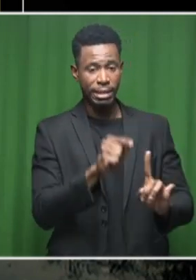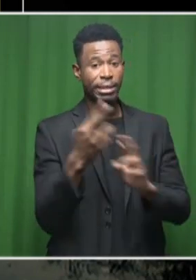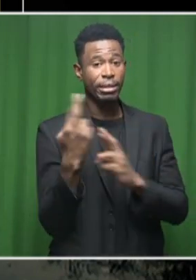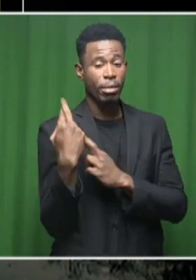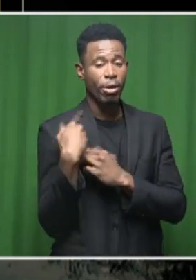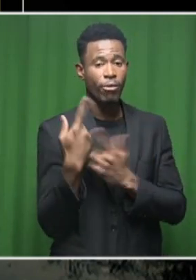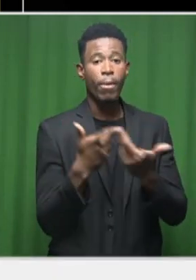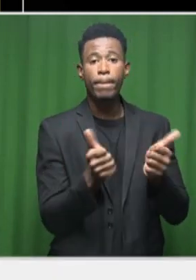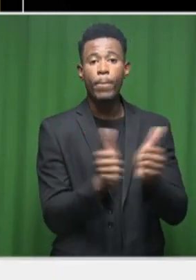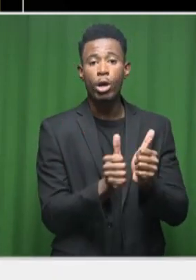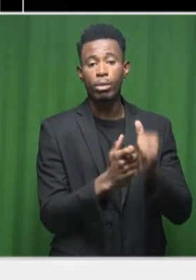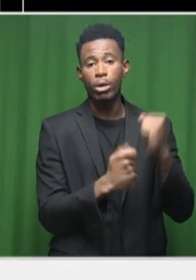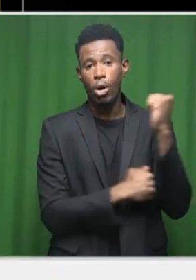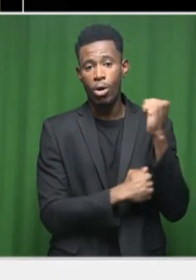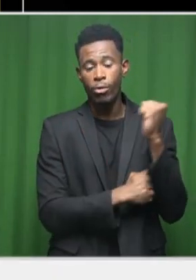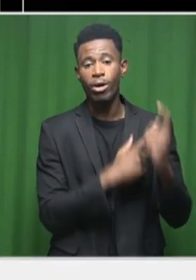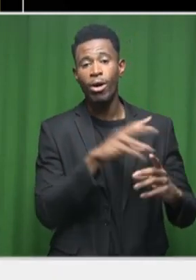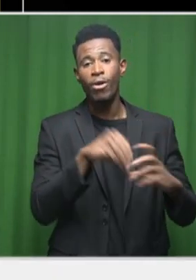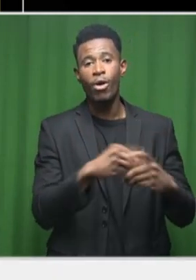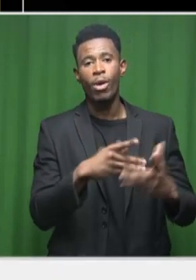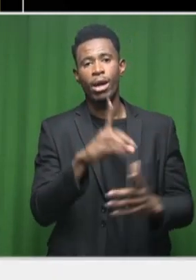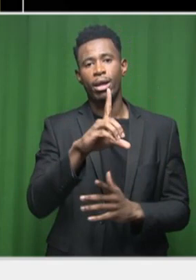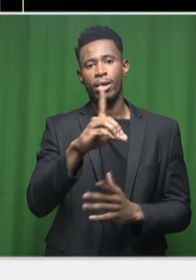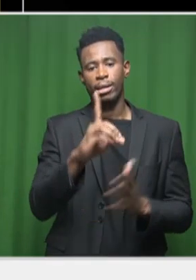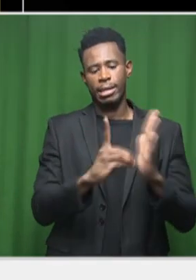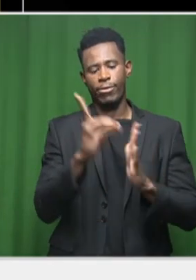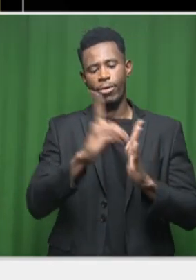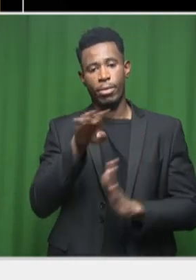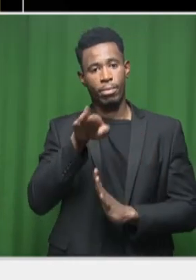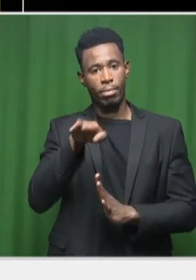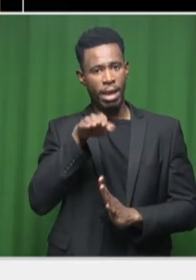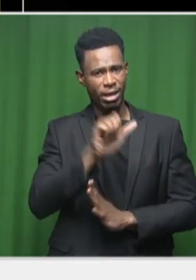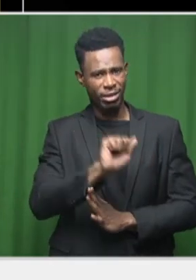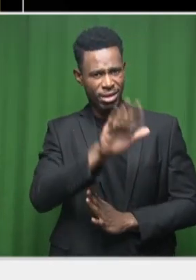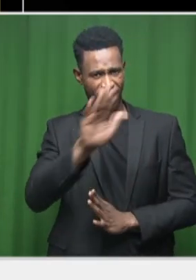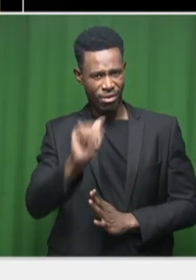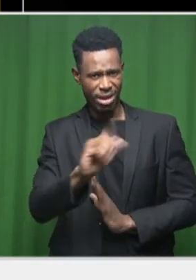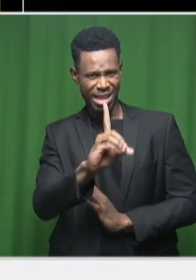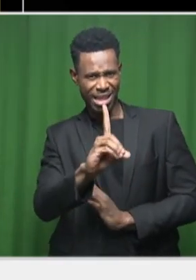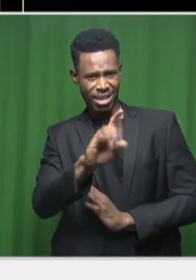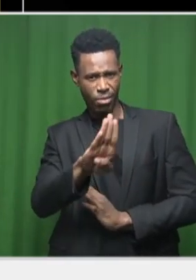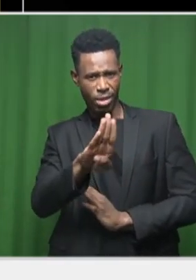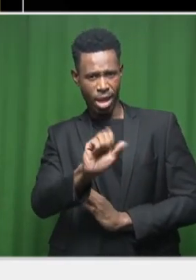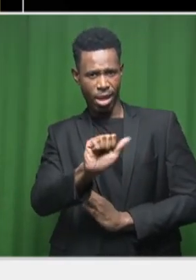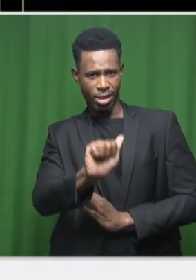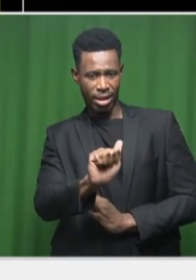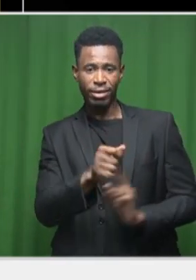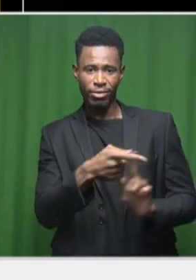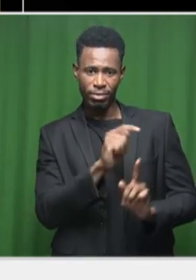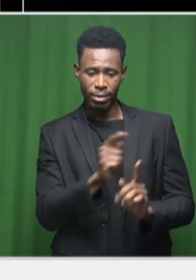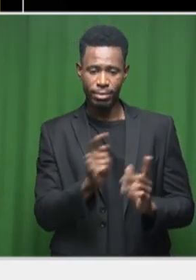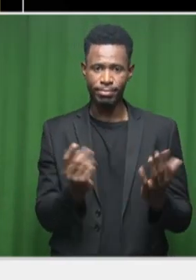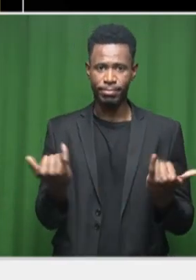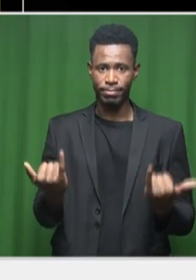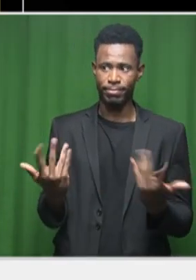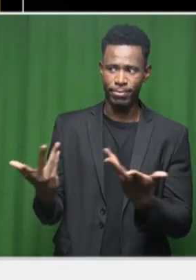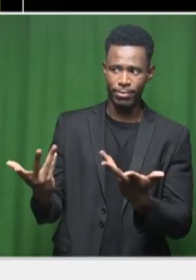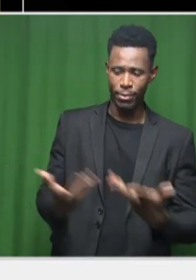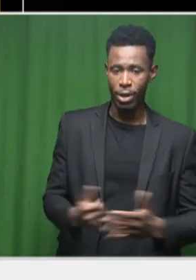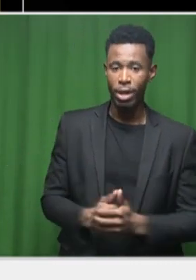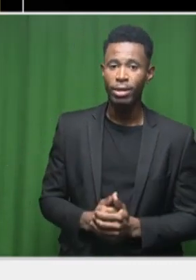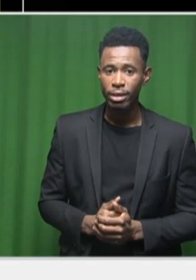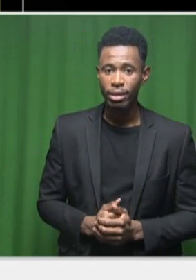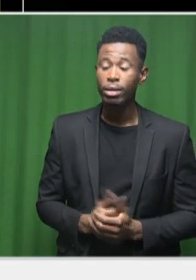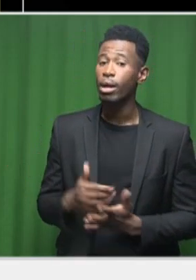Office at the Development Bank of Southern Africa. Anya and Johan, thanks so much for your time. Welcome to Morning Live. And, Anya, I'm going to